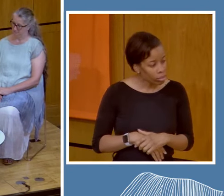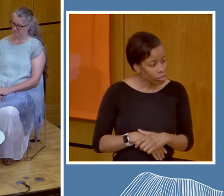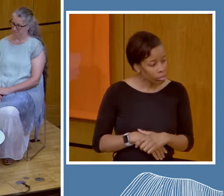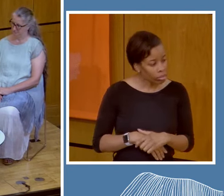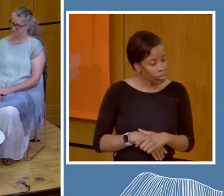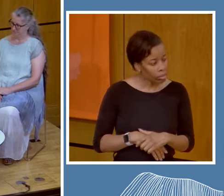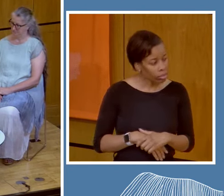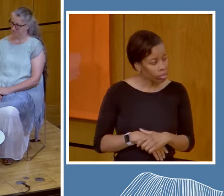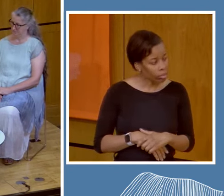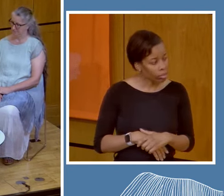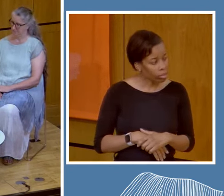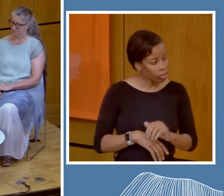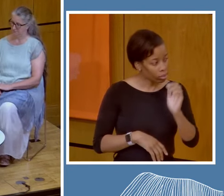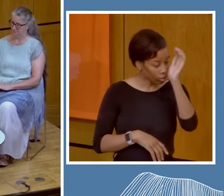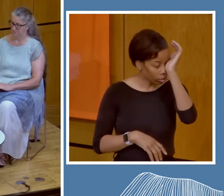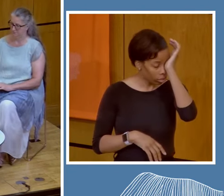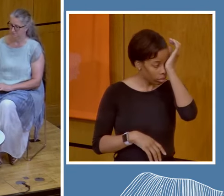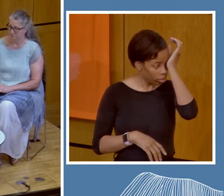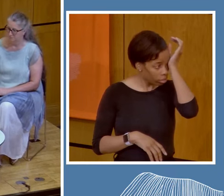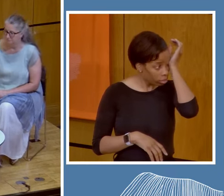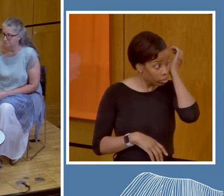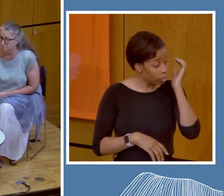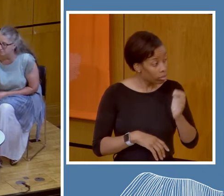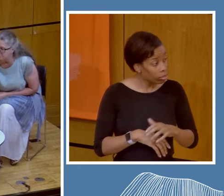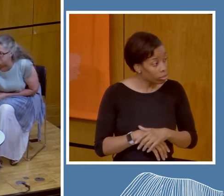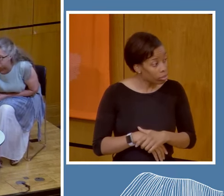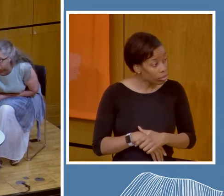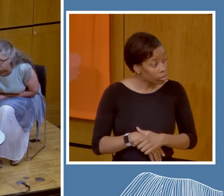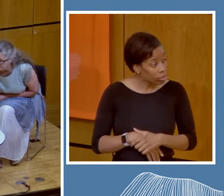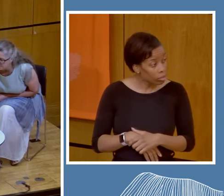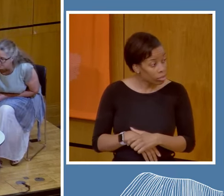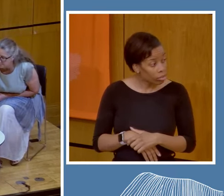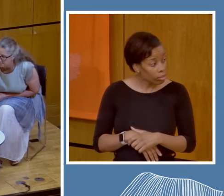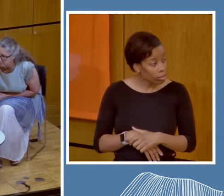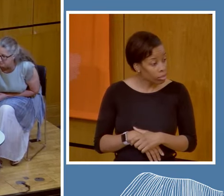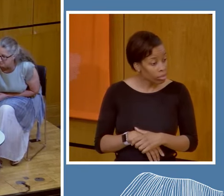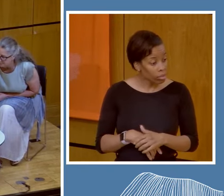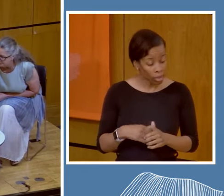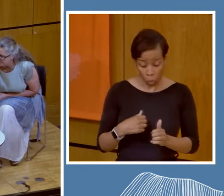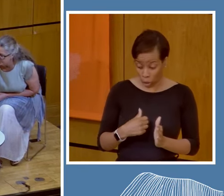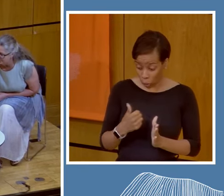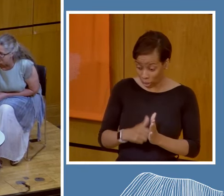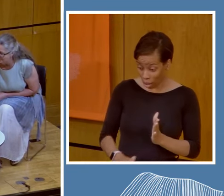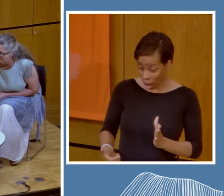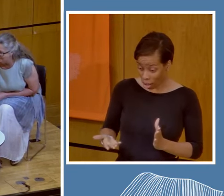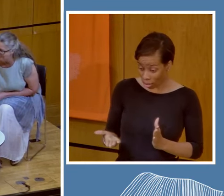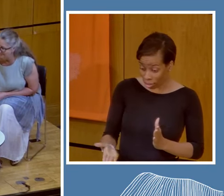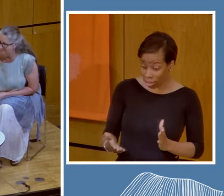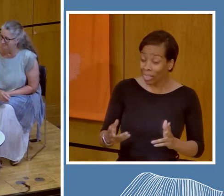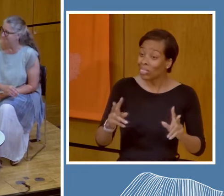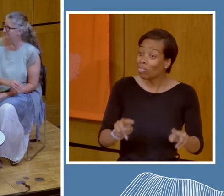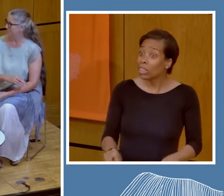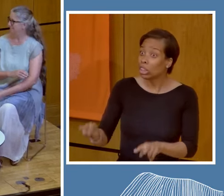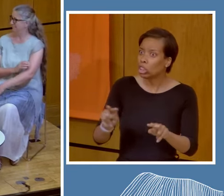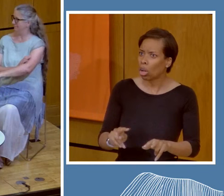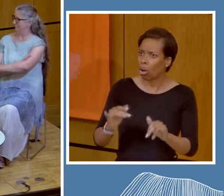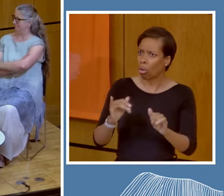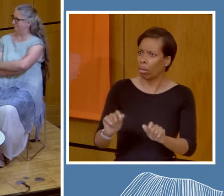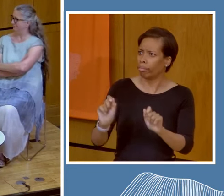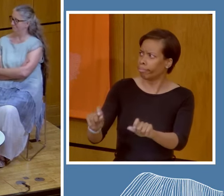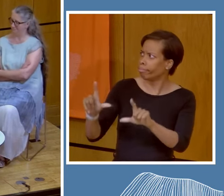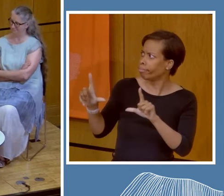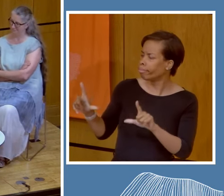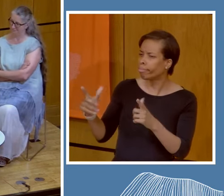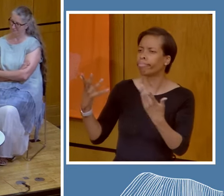So, I wanted to start with a video that's not there. Unfortunately. So, never